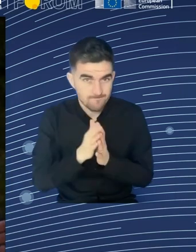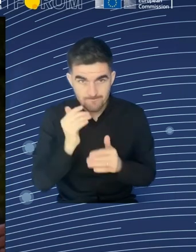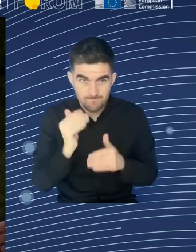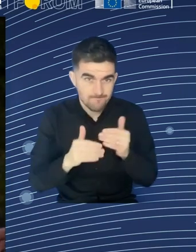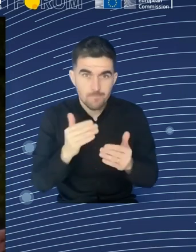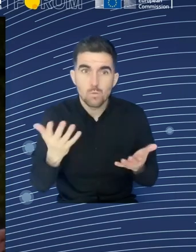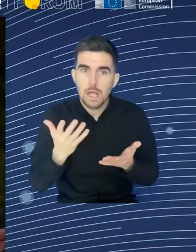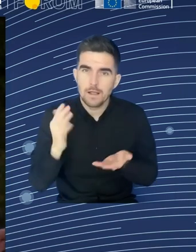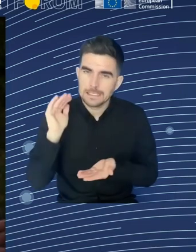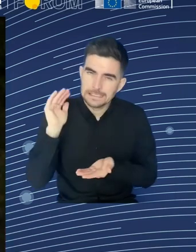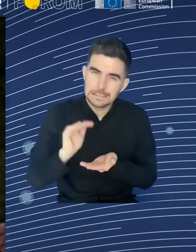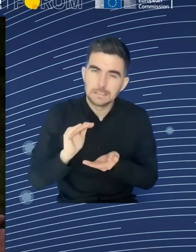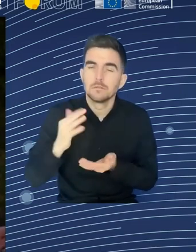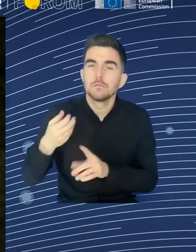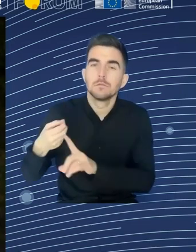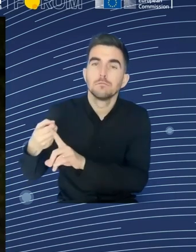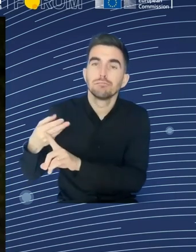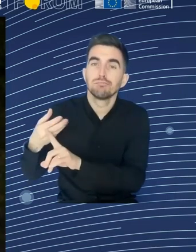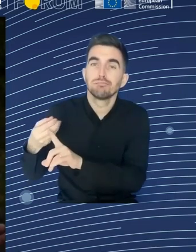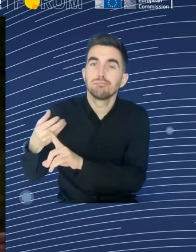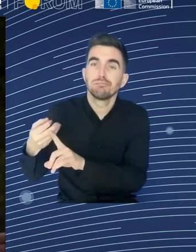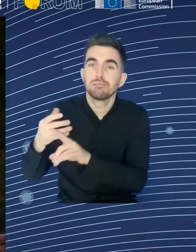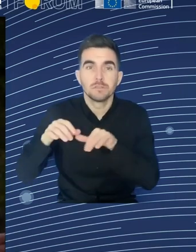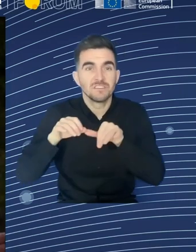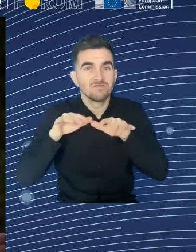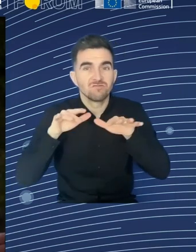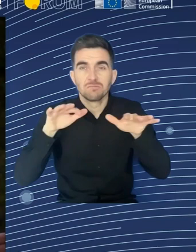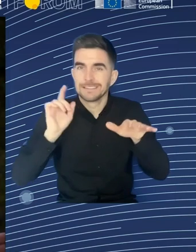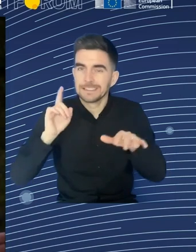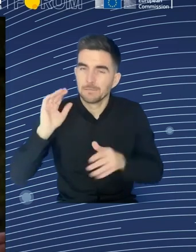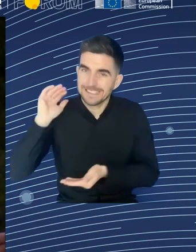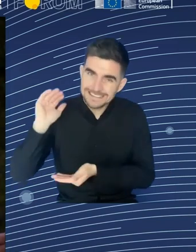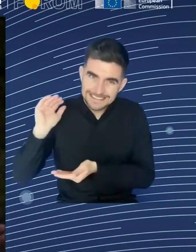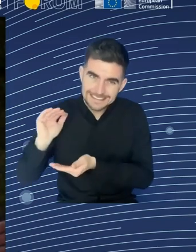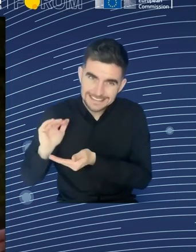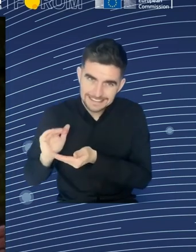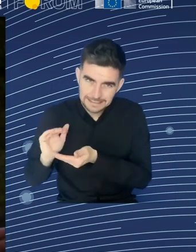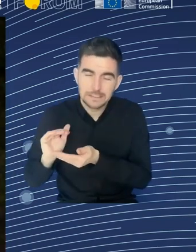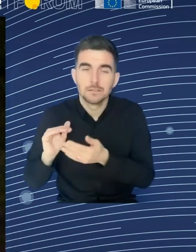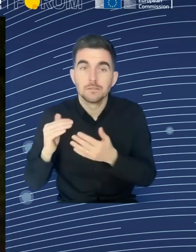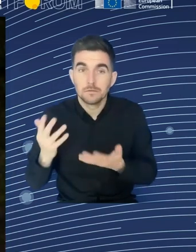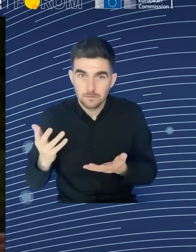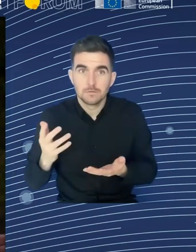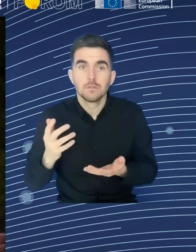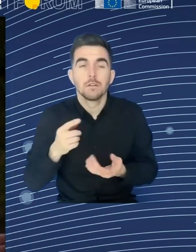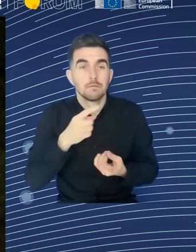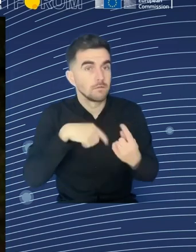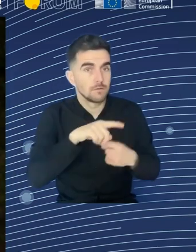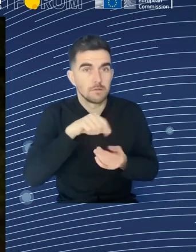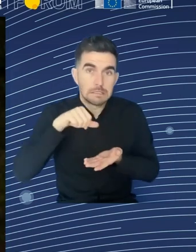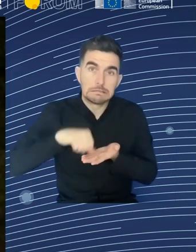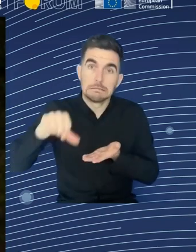Some of these measures, for example, carbon taxes on energy or fuel,